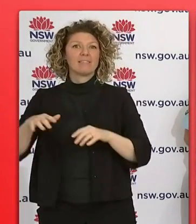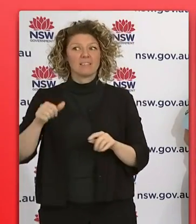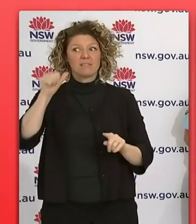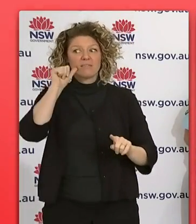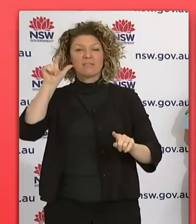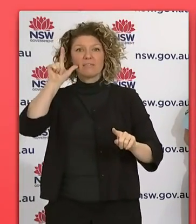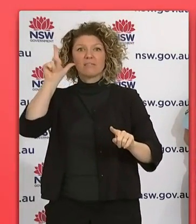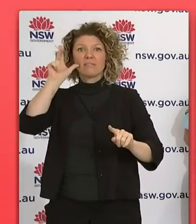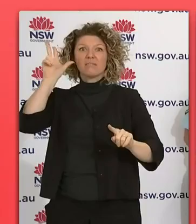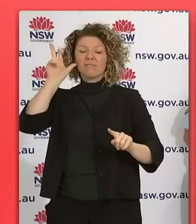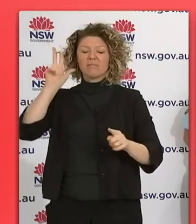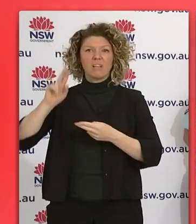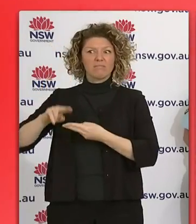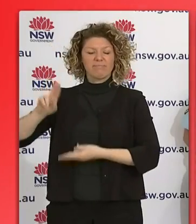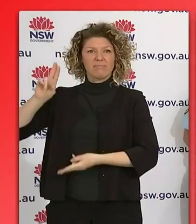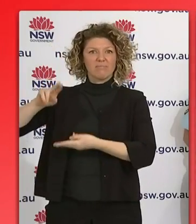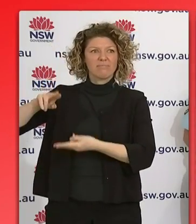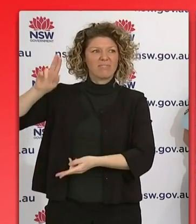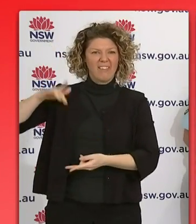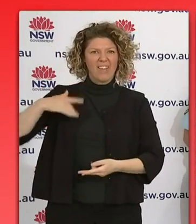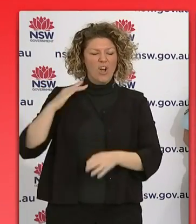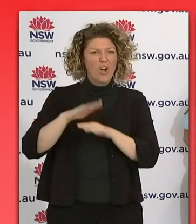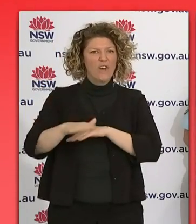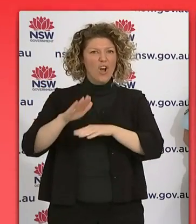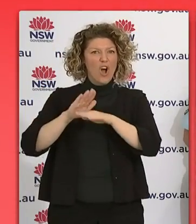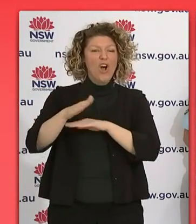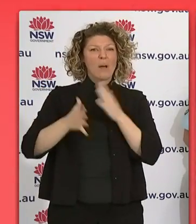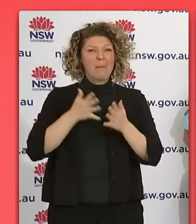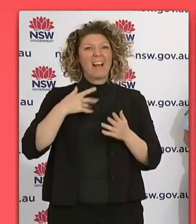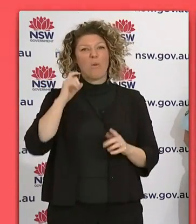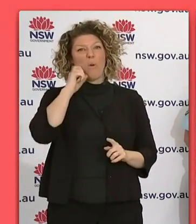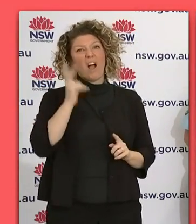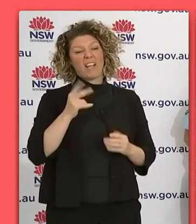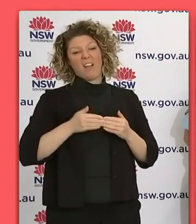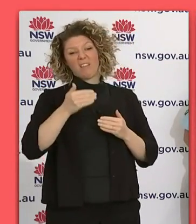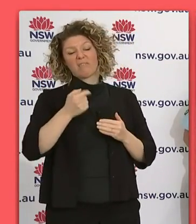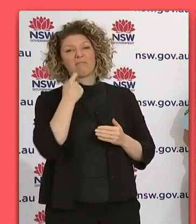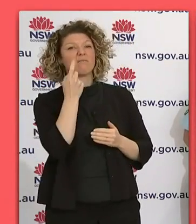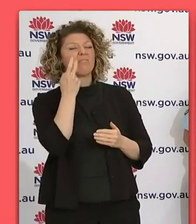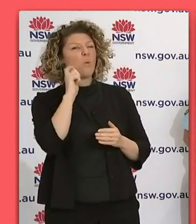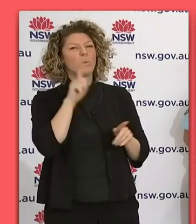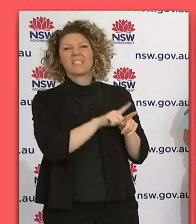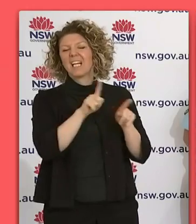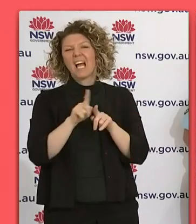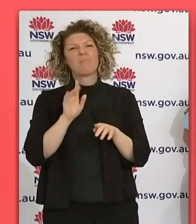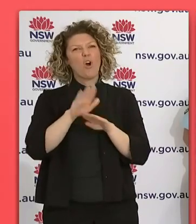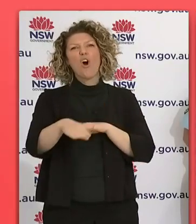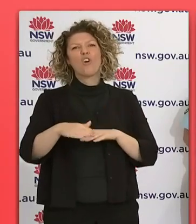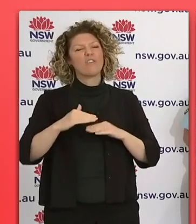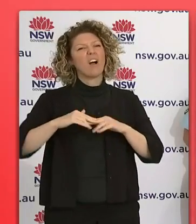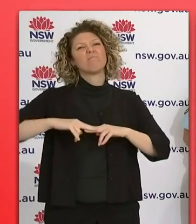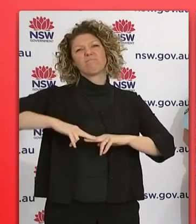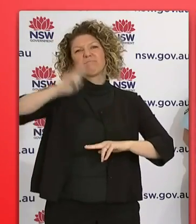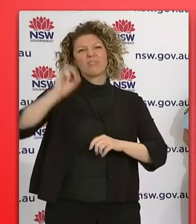unfortunately this trend will continue for at least the next few days. So it means all of us have to work harder to make sure we stay at home and follow the